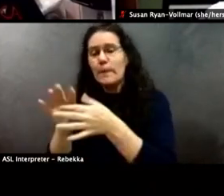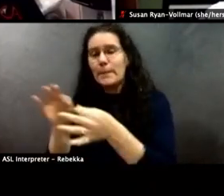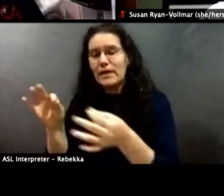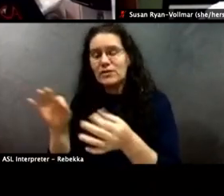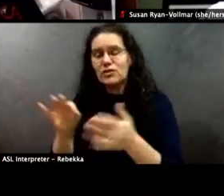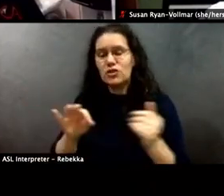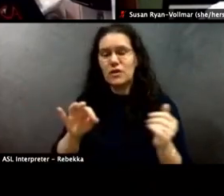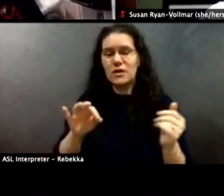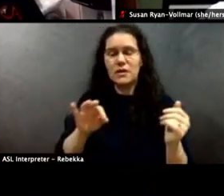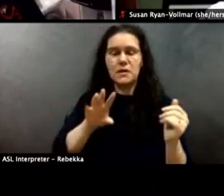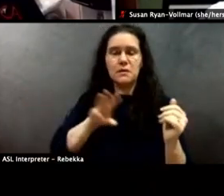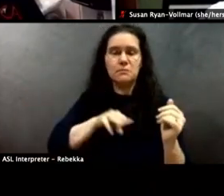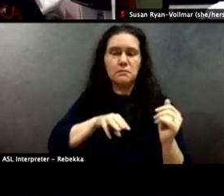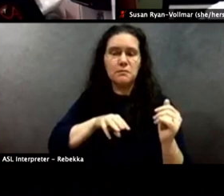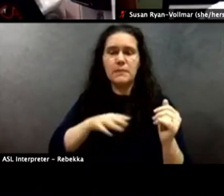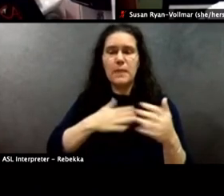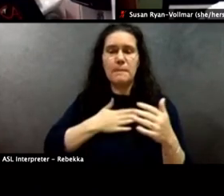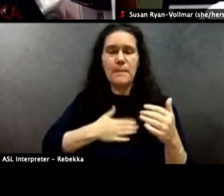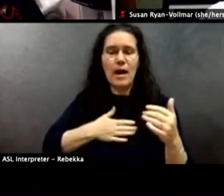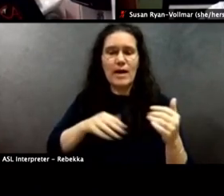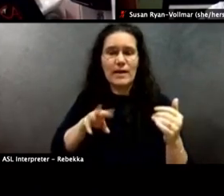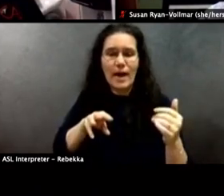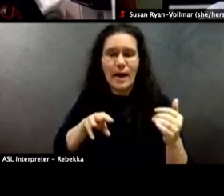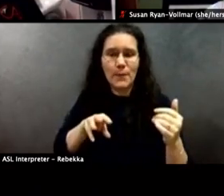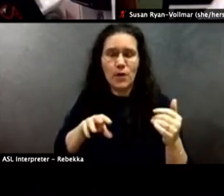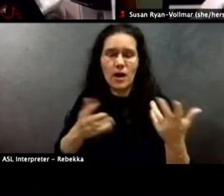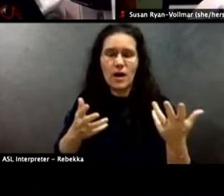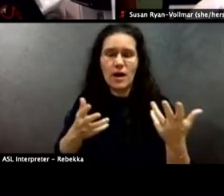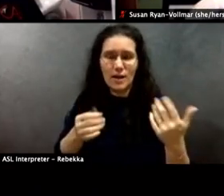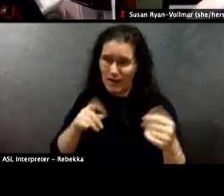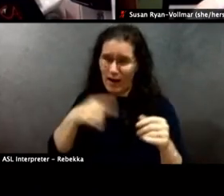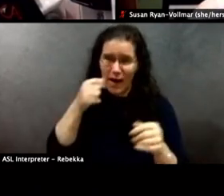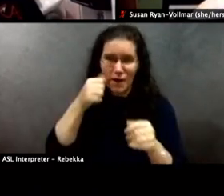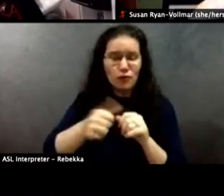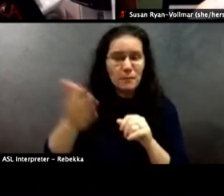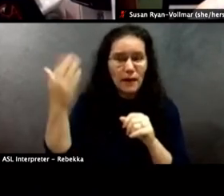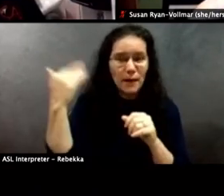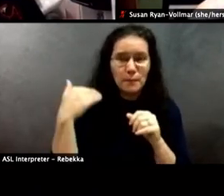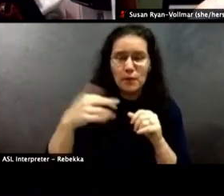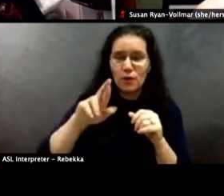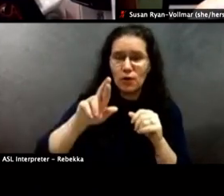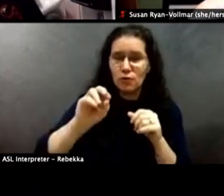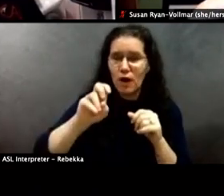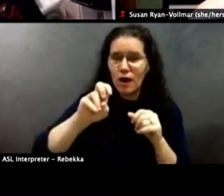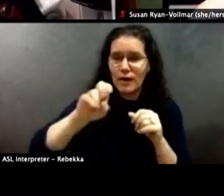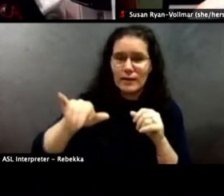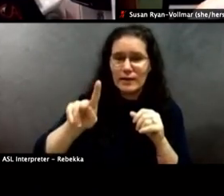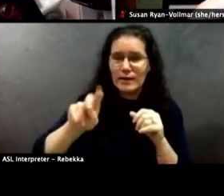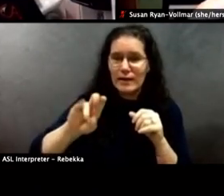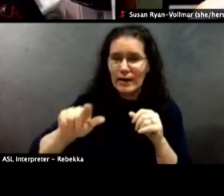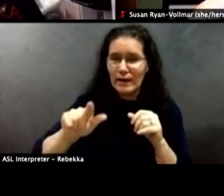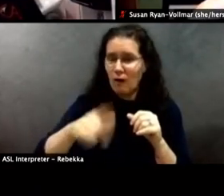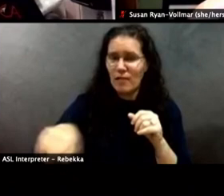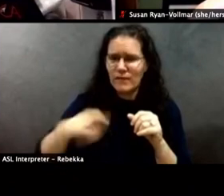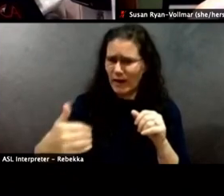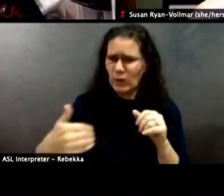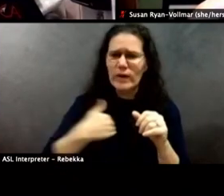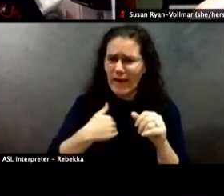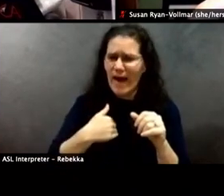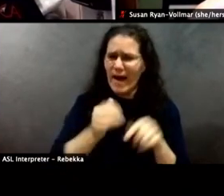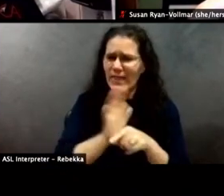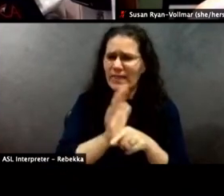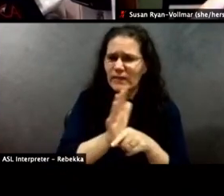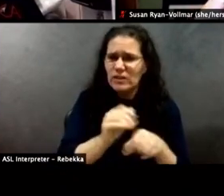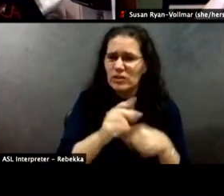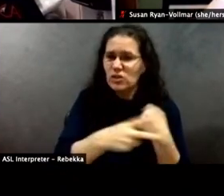old enough or young enough, however you want to say it, to remember Rodney King, et cetera, et cetera. We've had the footage for years. Nothing gets done.